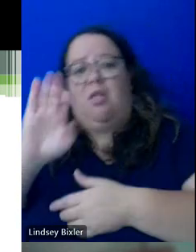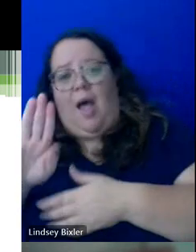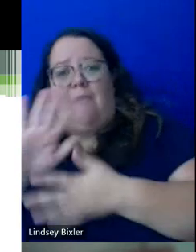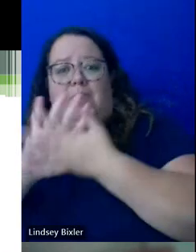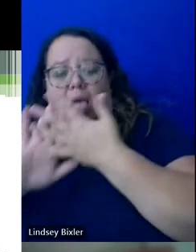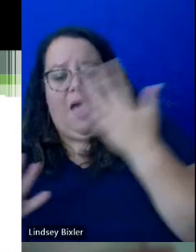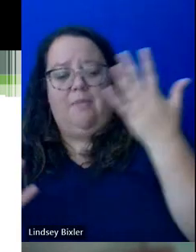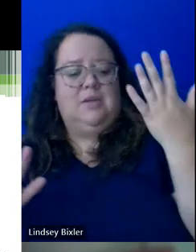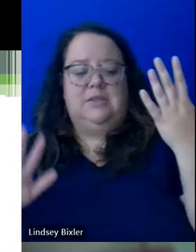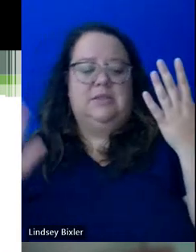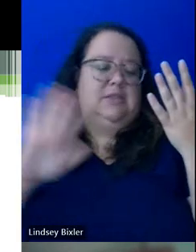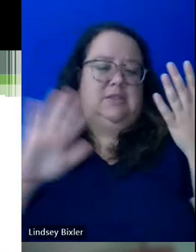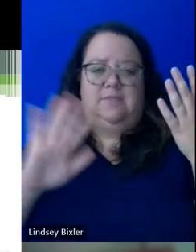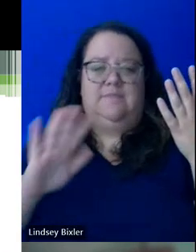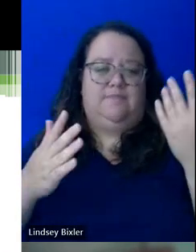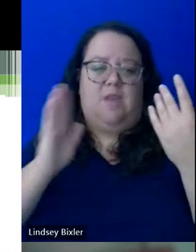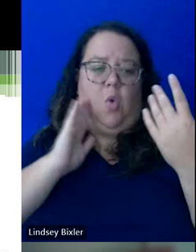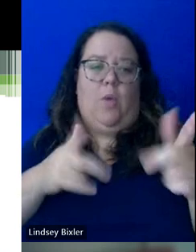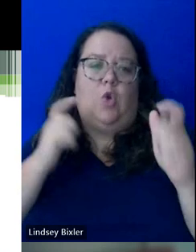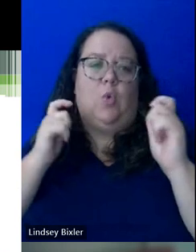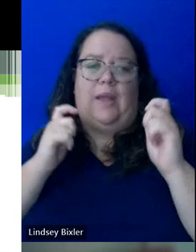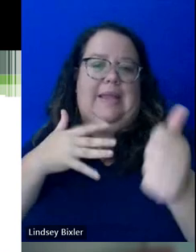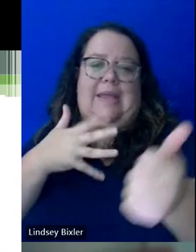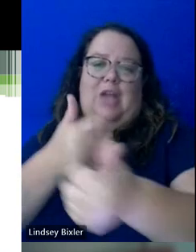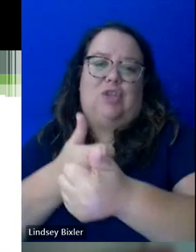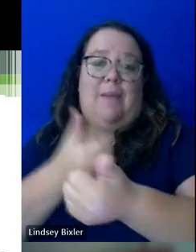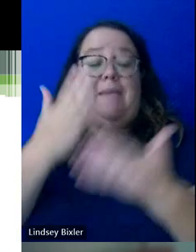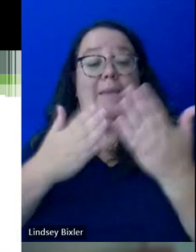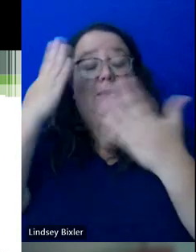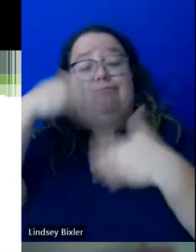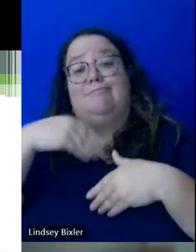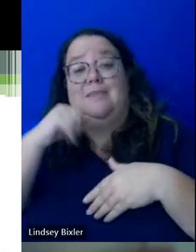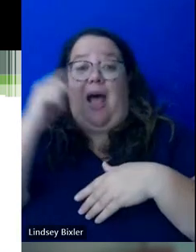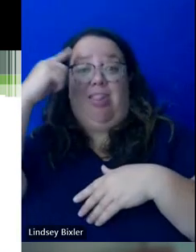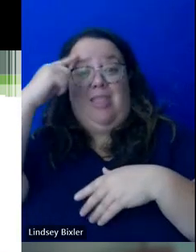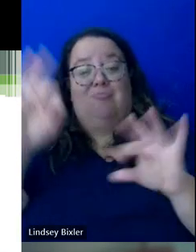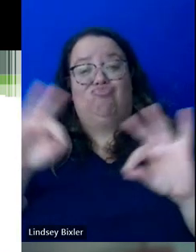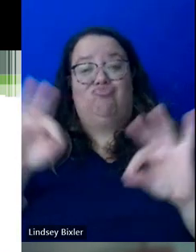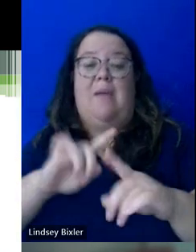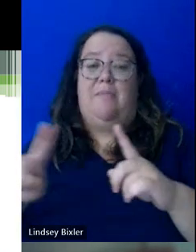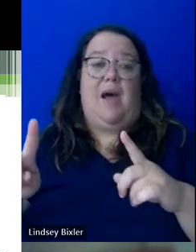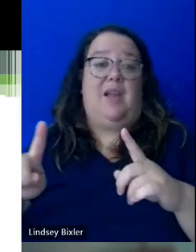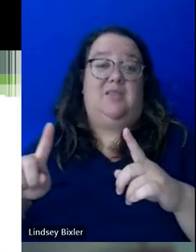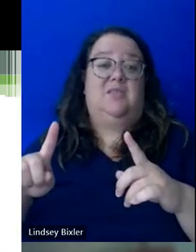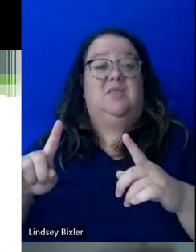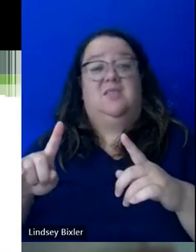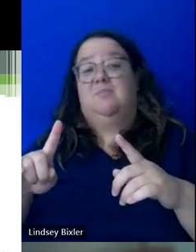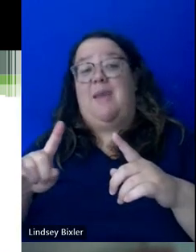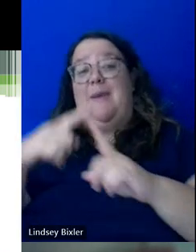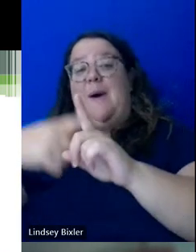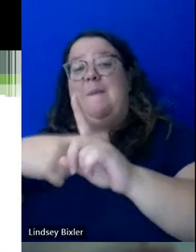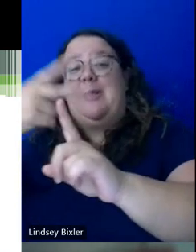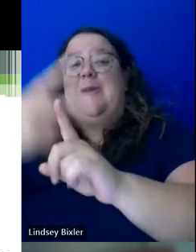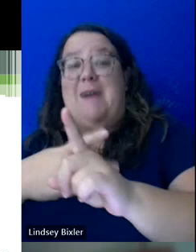that it's going to quickly catch up with you. might not recognize it during those first two weeks, but it will show up for you in October and November, I promise.